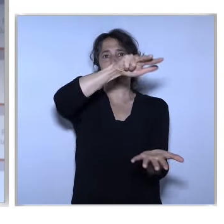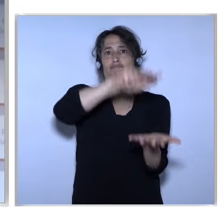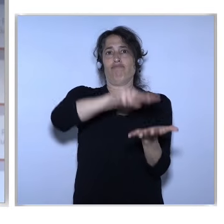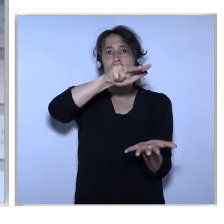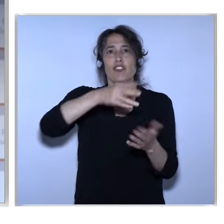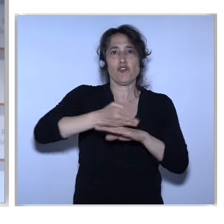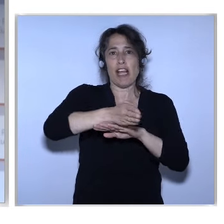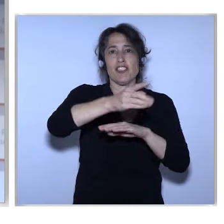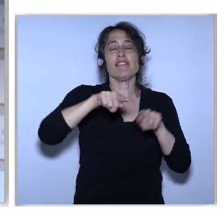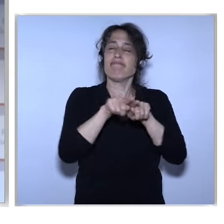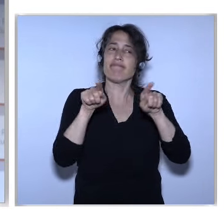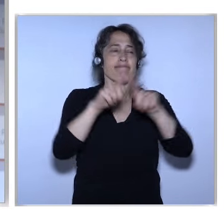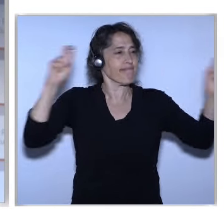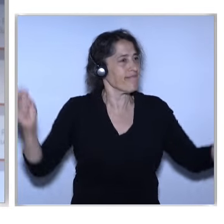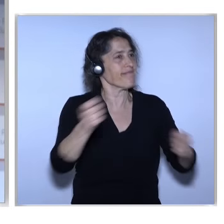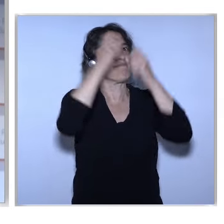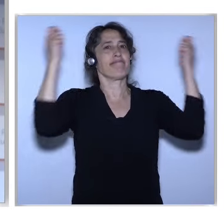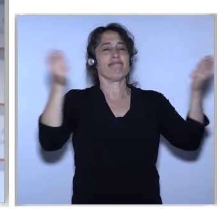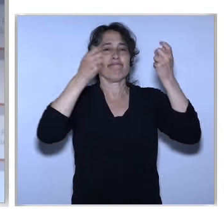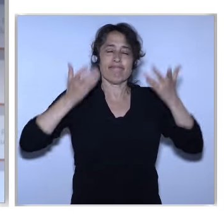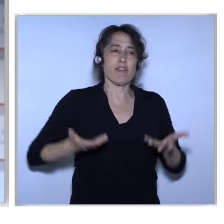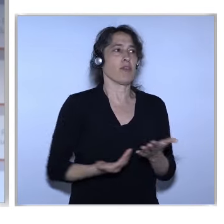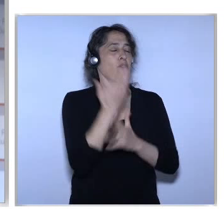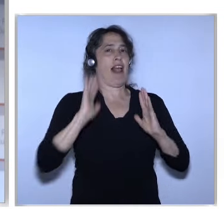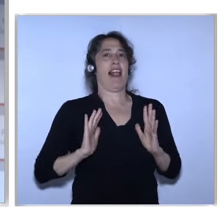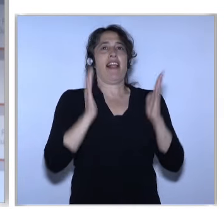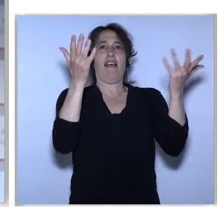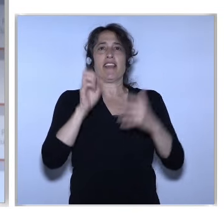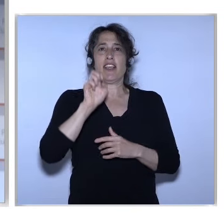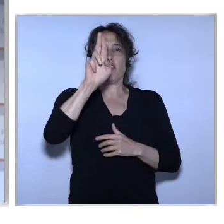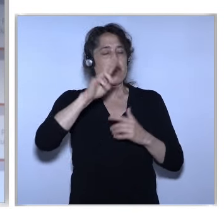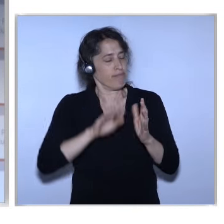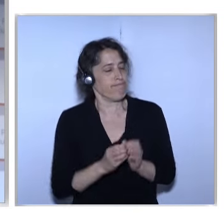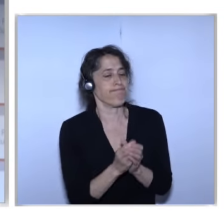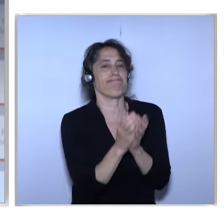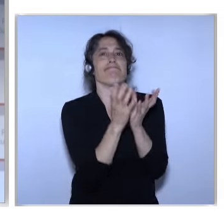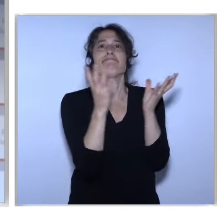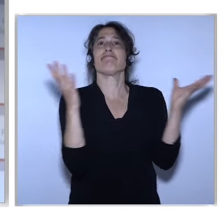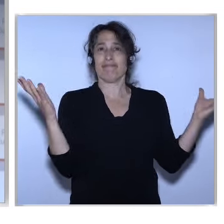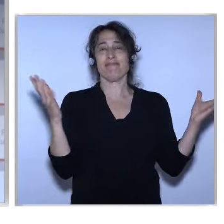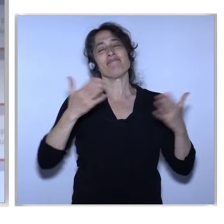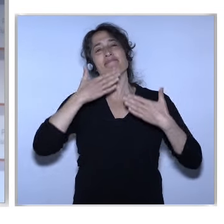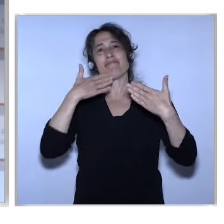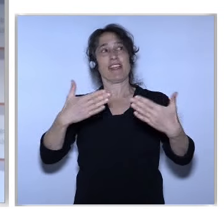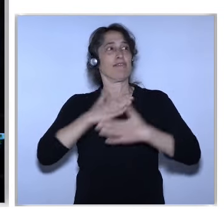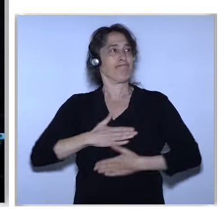discussions And nice stay in Riga Best wishes to everybody Thank you